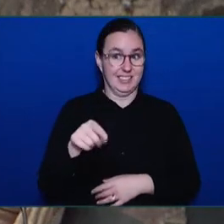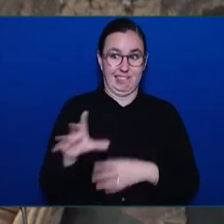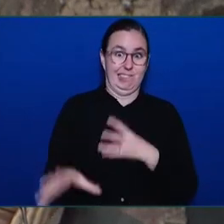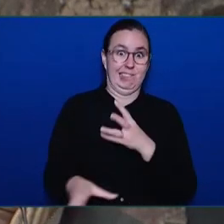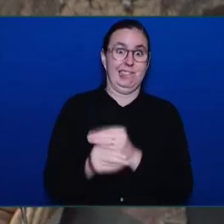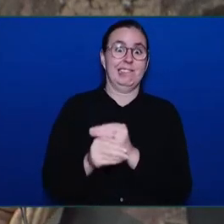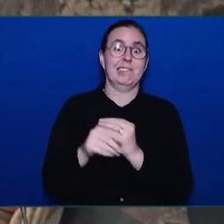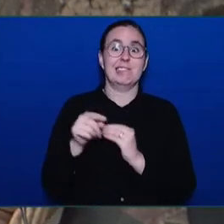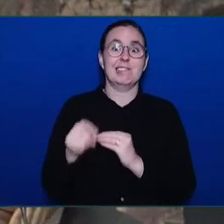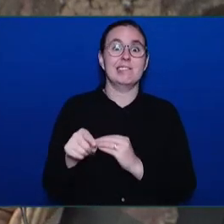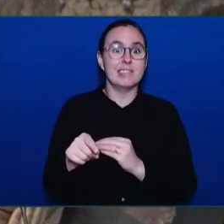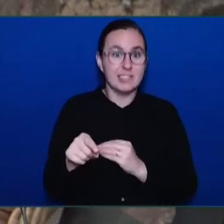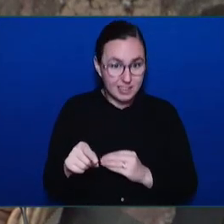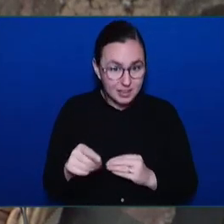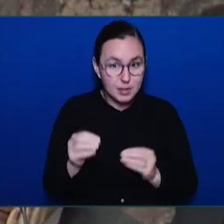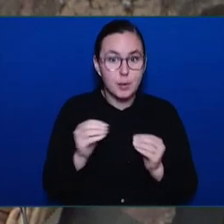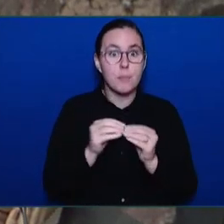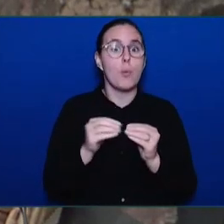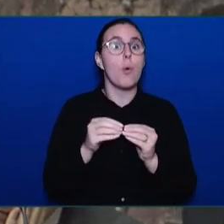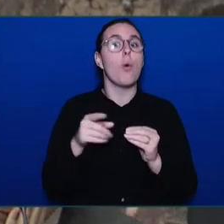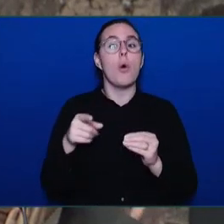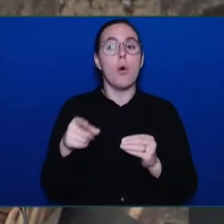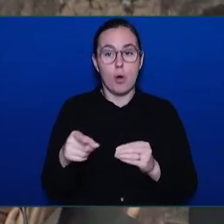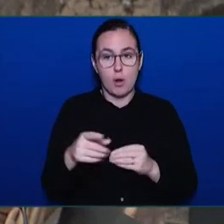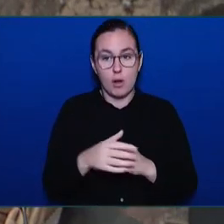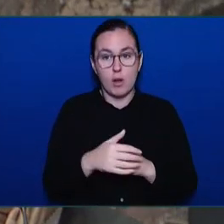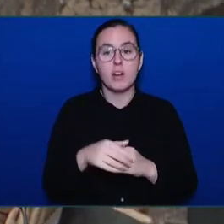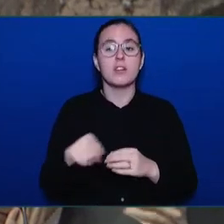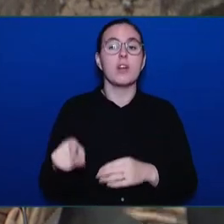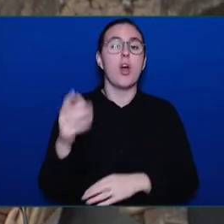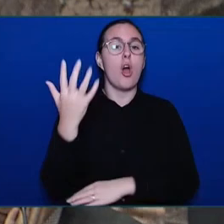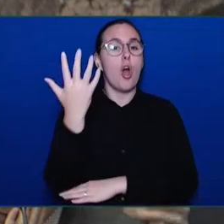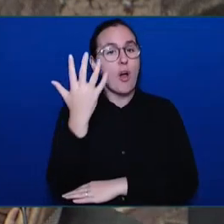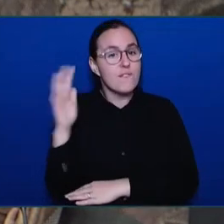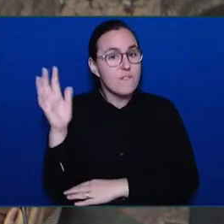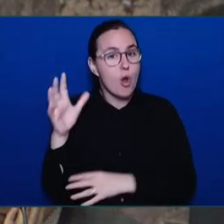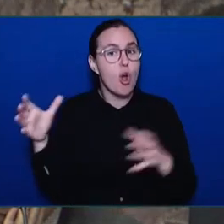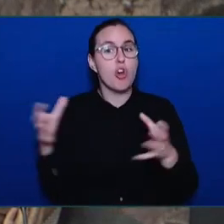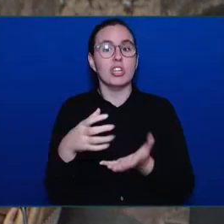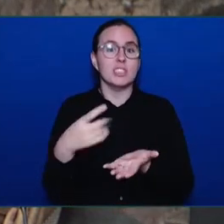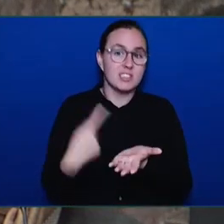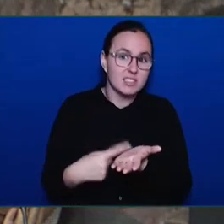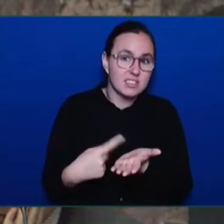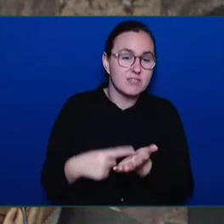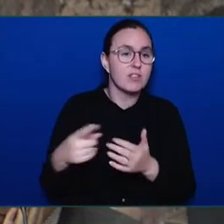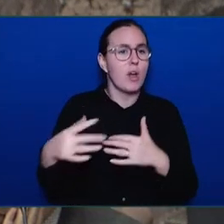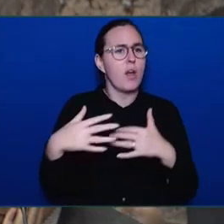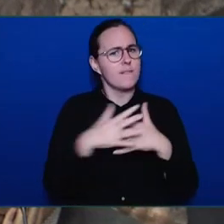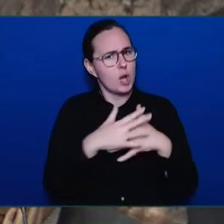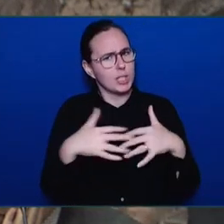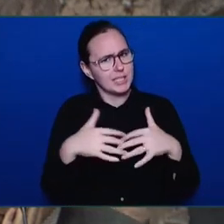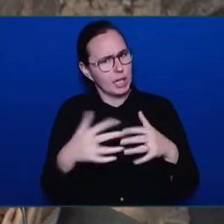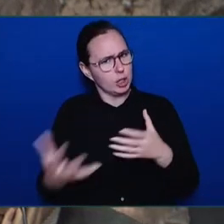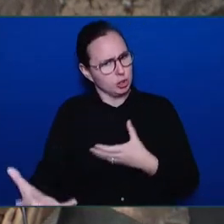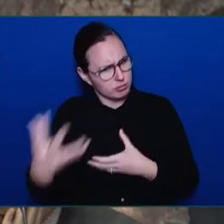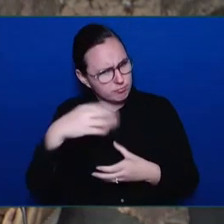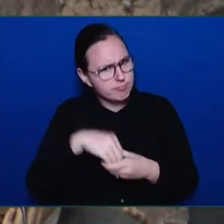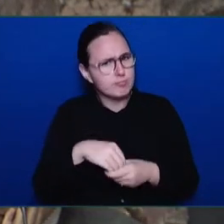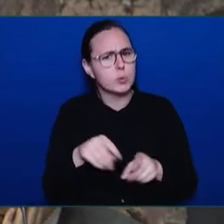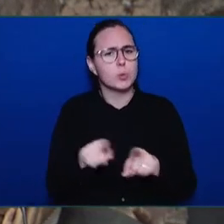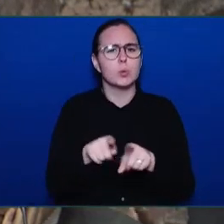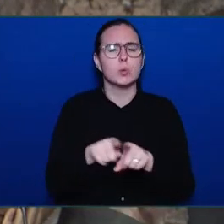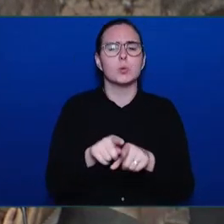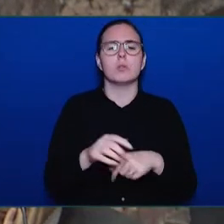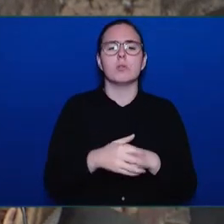with forest nations to protect more old growth and support sustainable forestry. Over $100 million for parks and other recreation